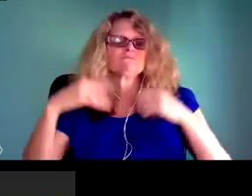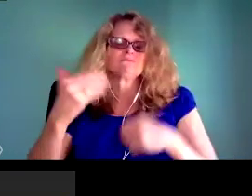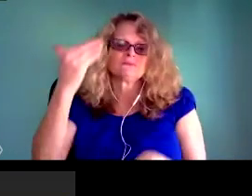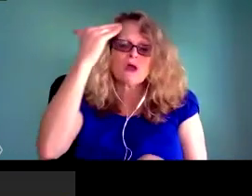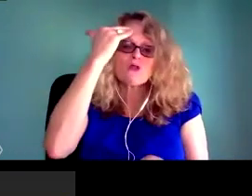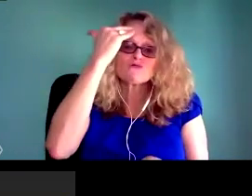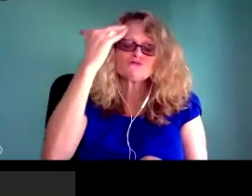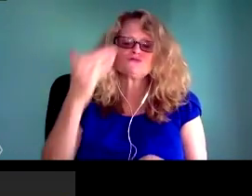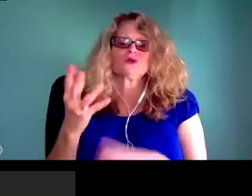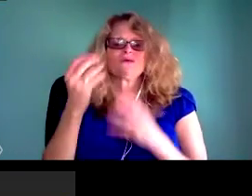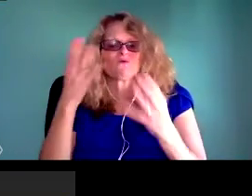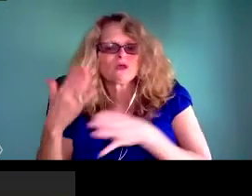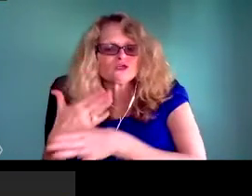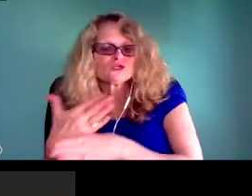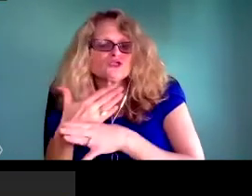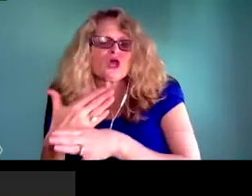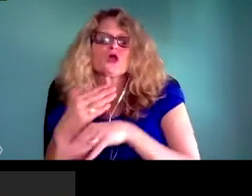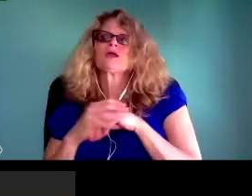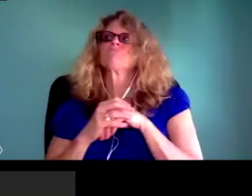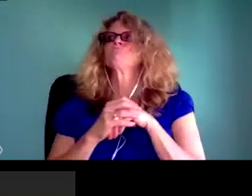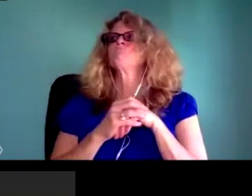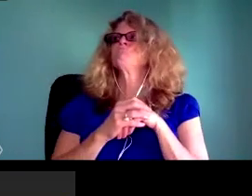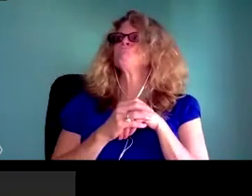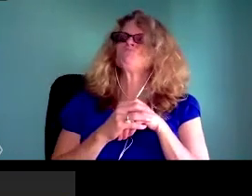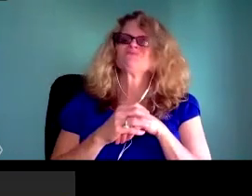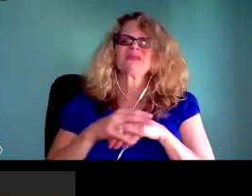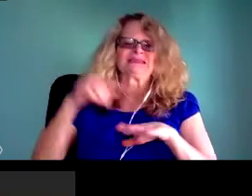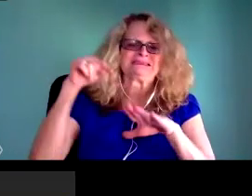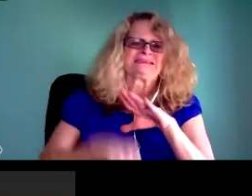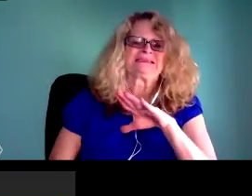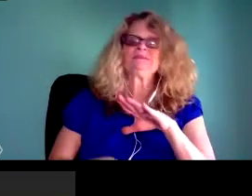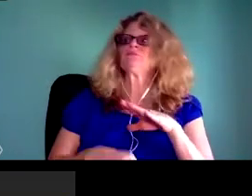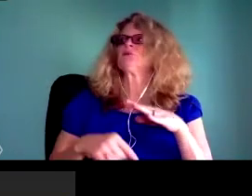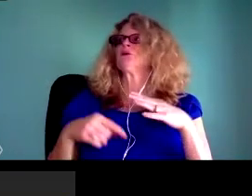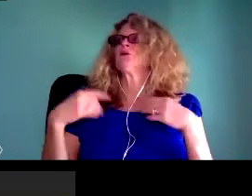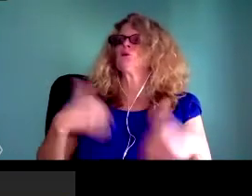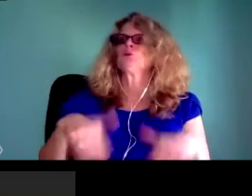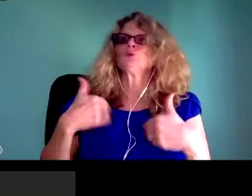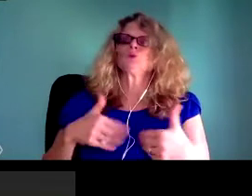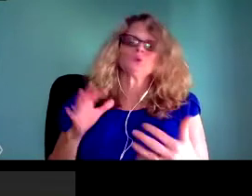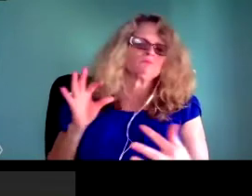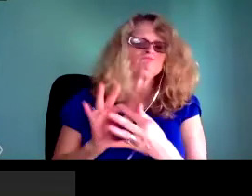about networked knowledge and networked information